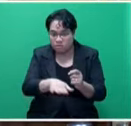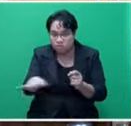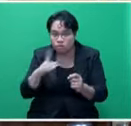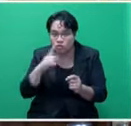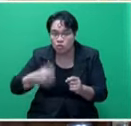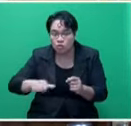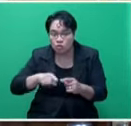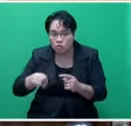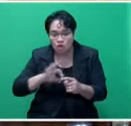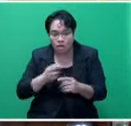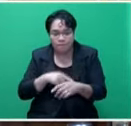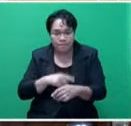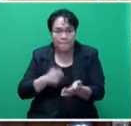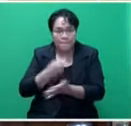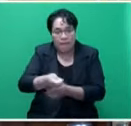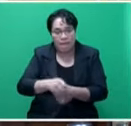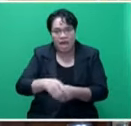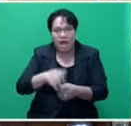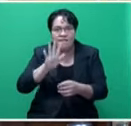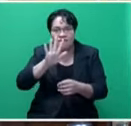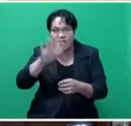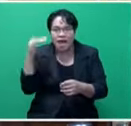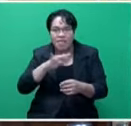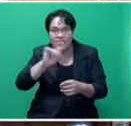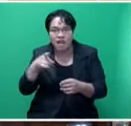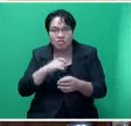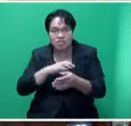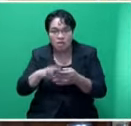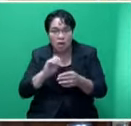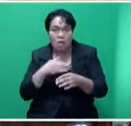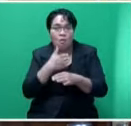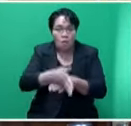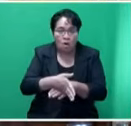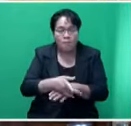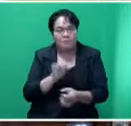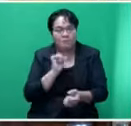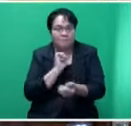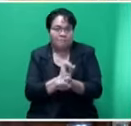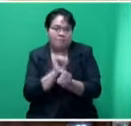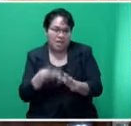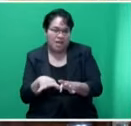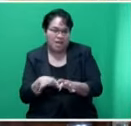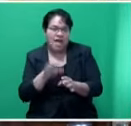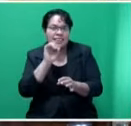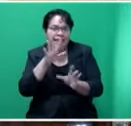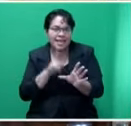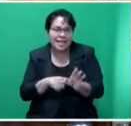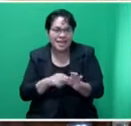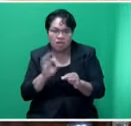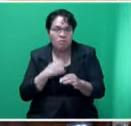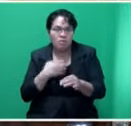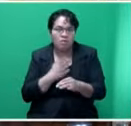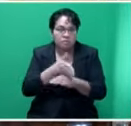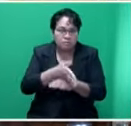not exceeding a fine of $500,000 or imprisonment for a term not exceeding 10 years or both. This,